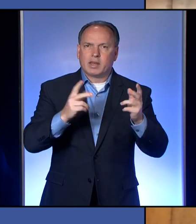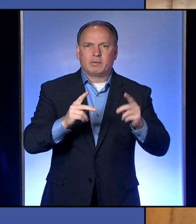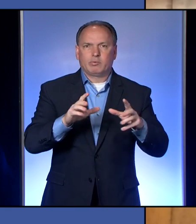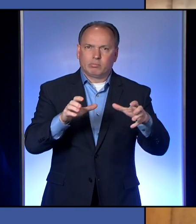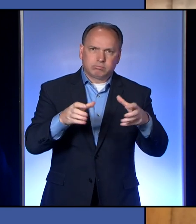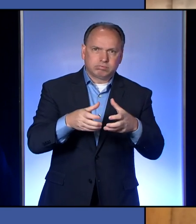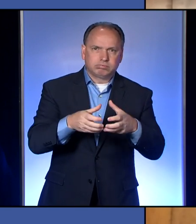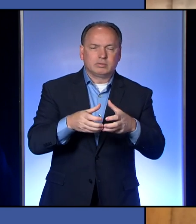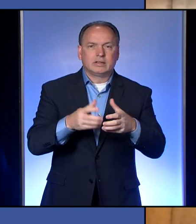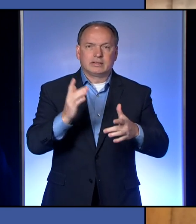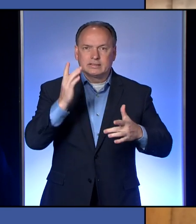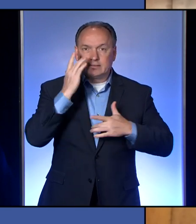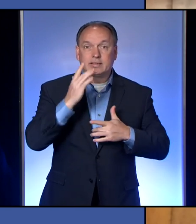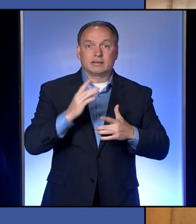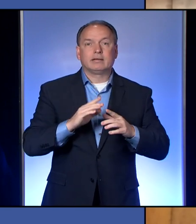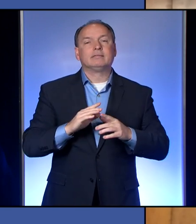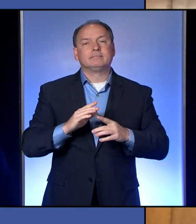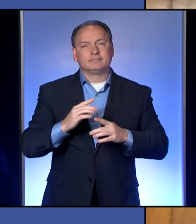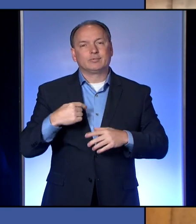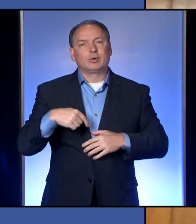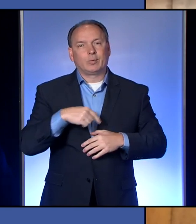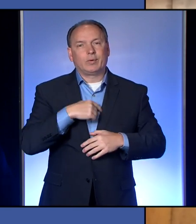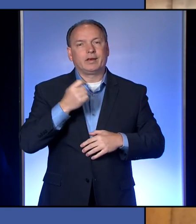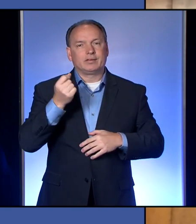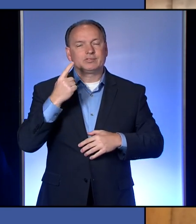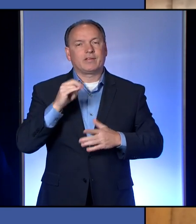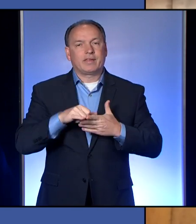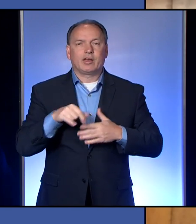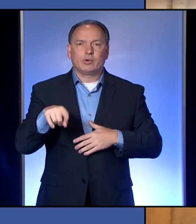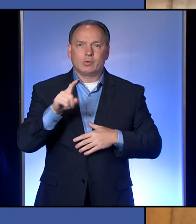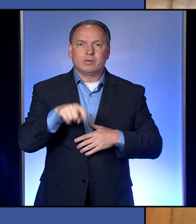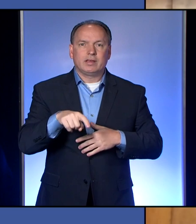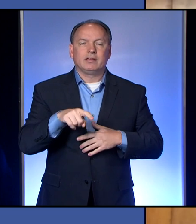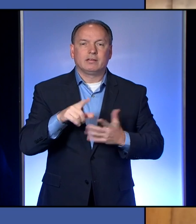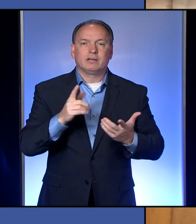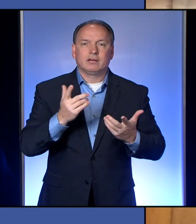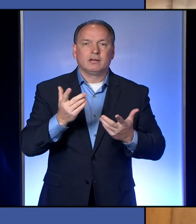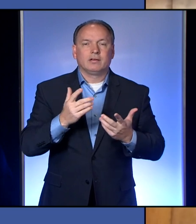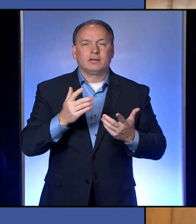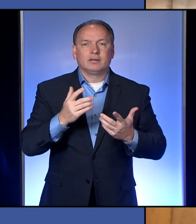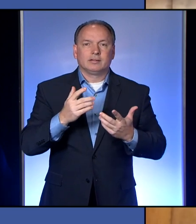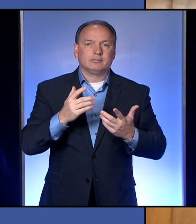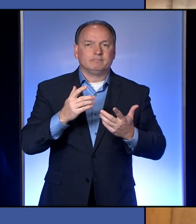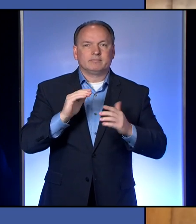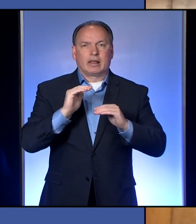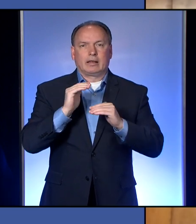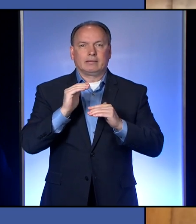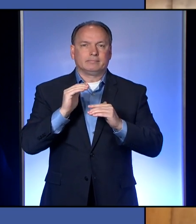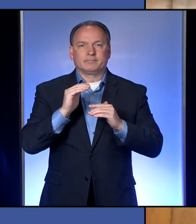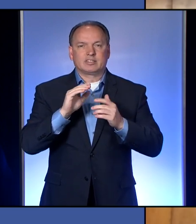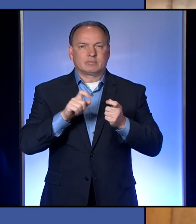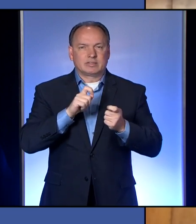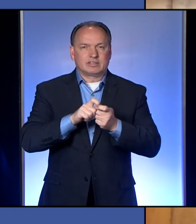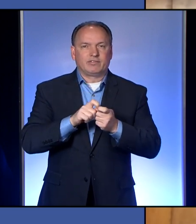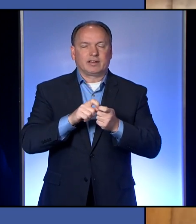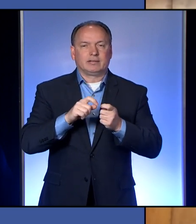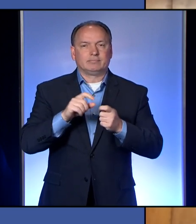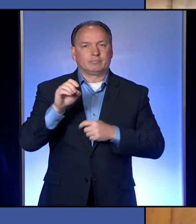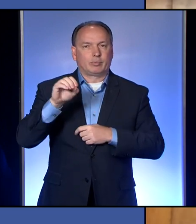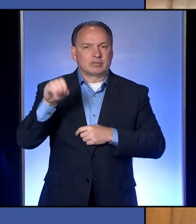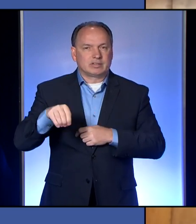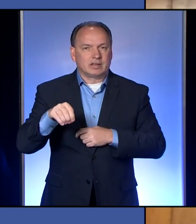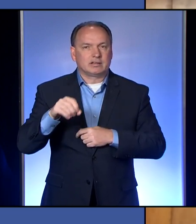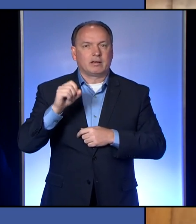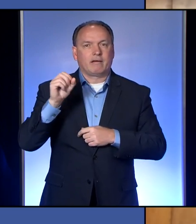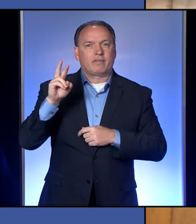of infections, it is clear that you need to get a certain amount of virus to get sick. And the way you get that